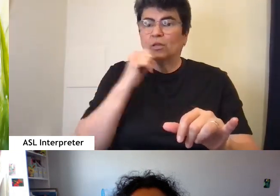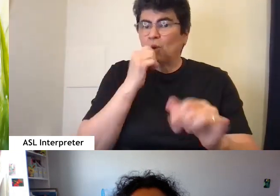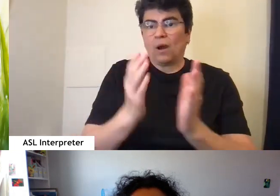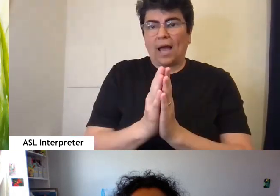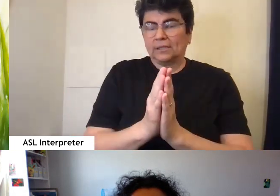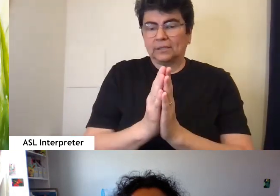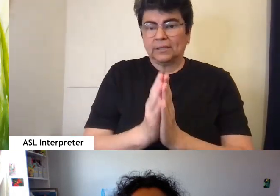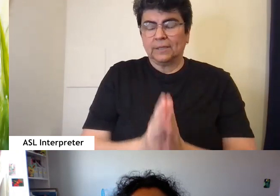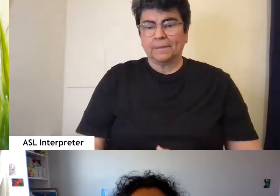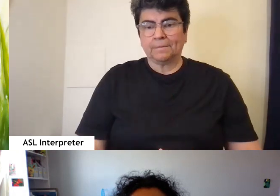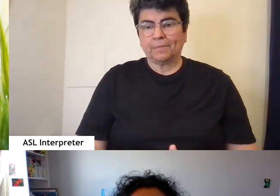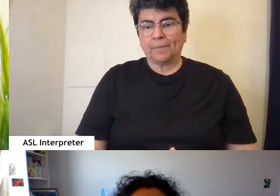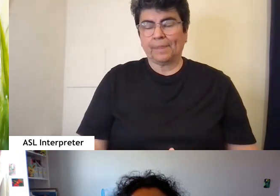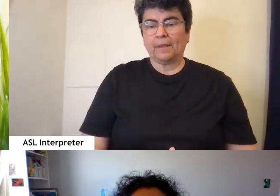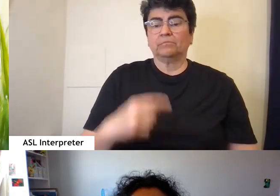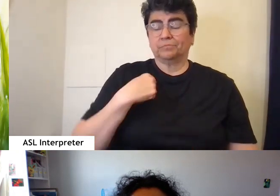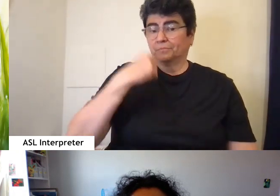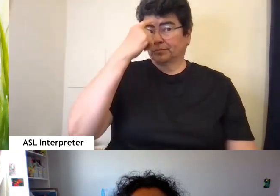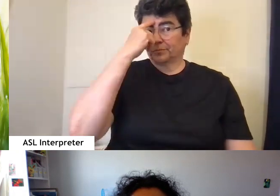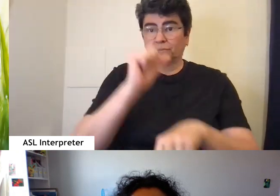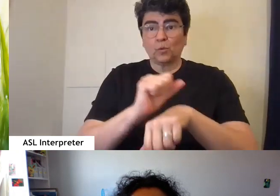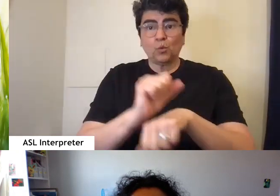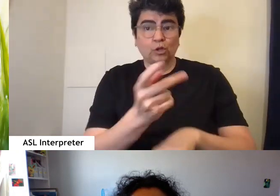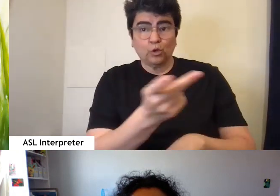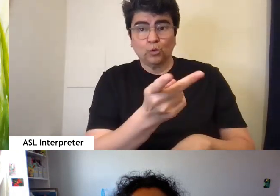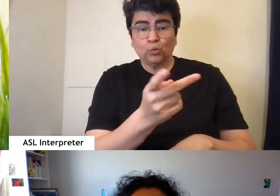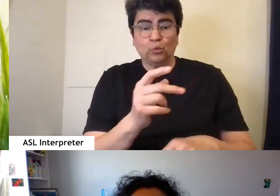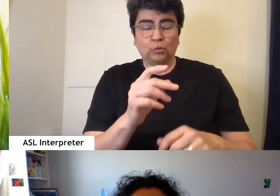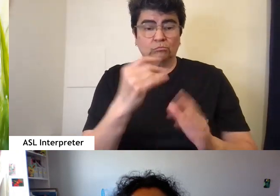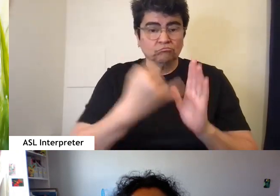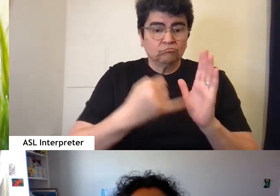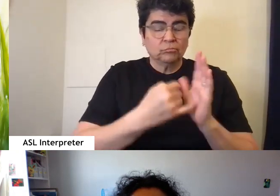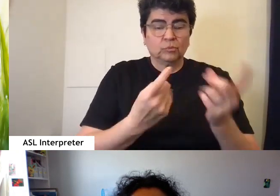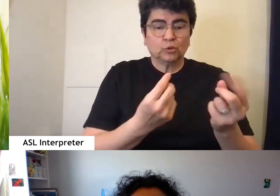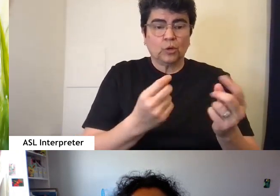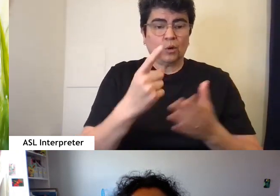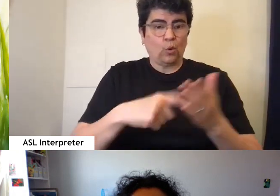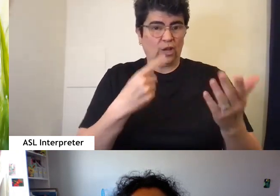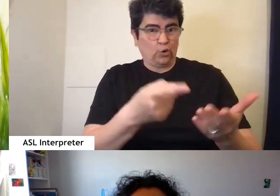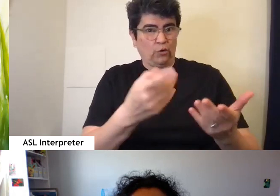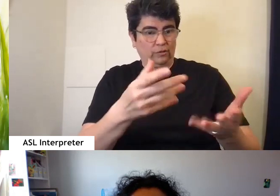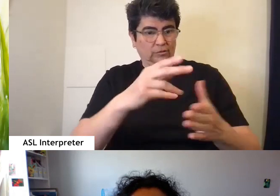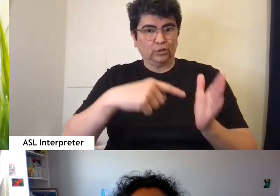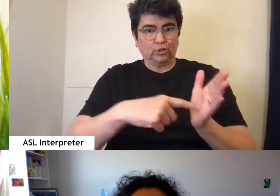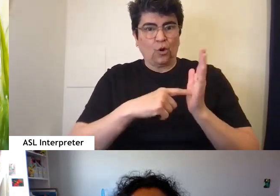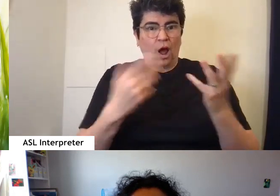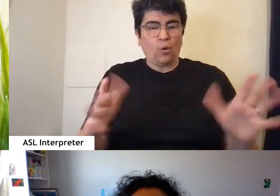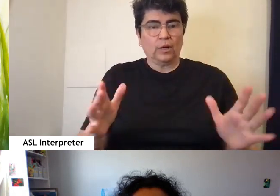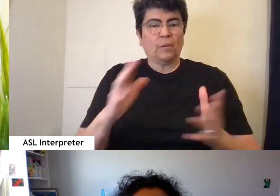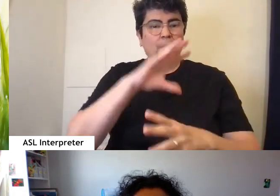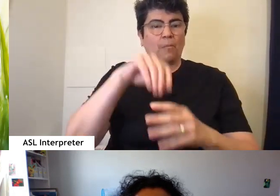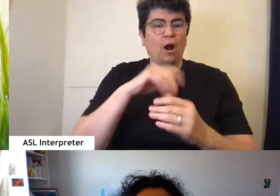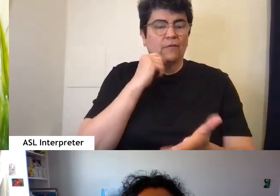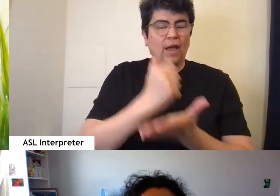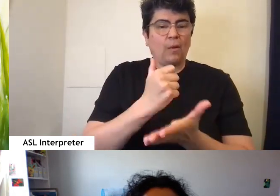And, you know, I think the work that both of you are doing and what you both share with us already is part of helping